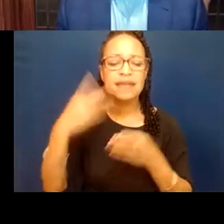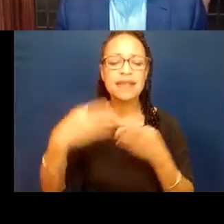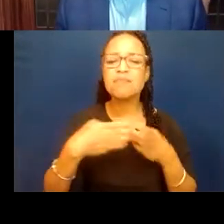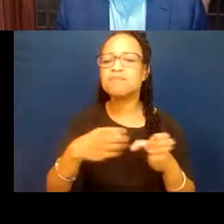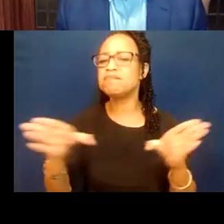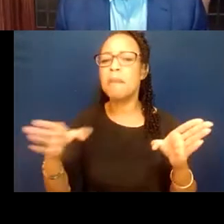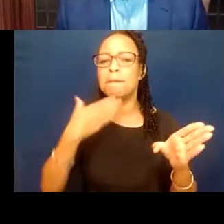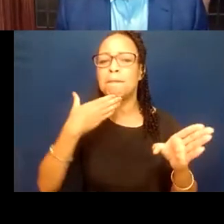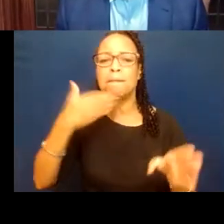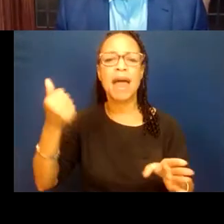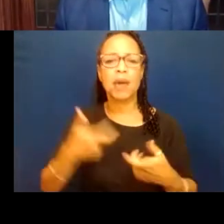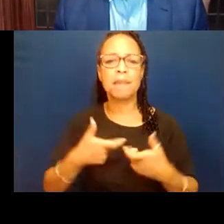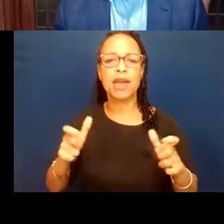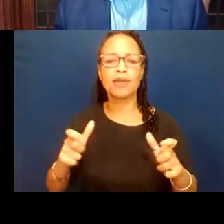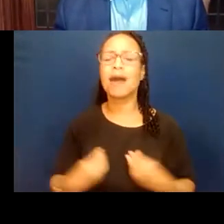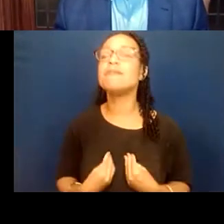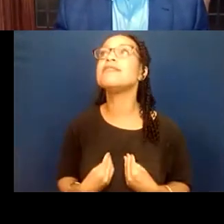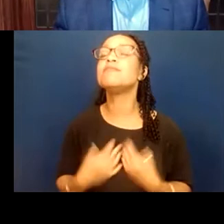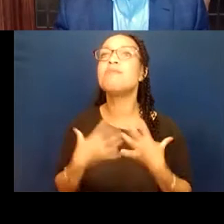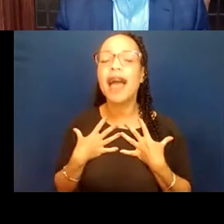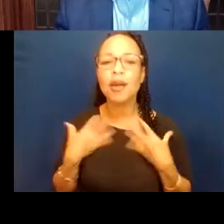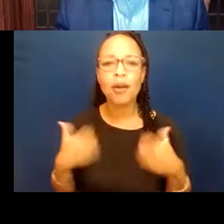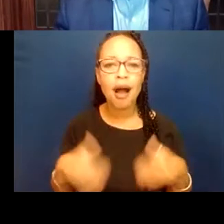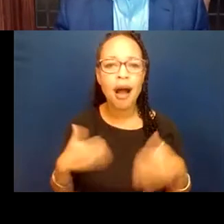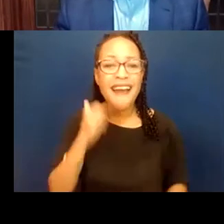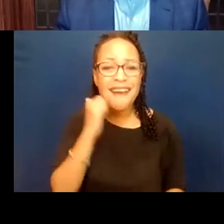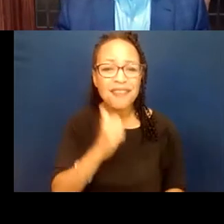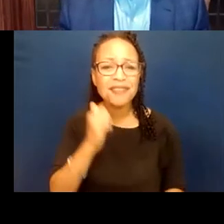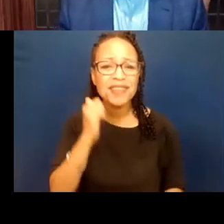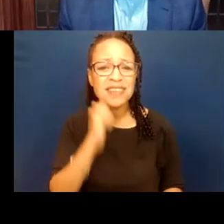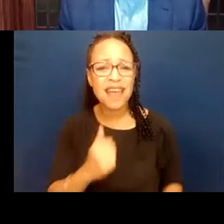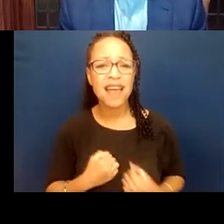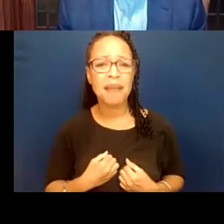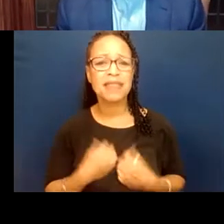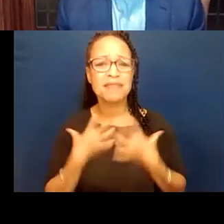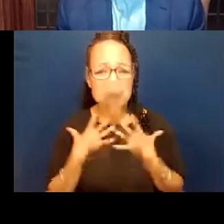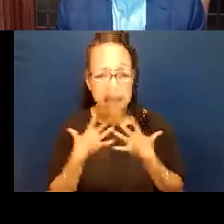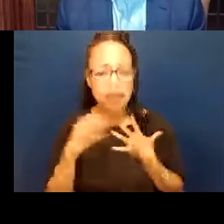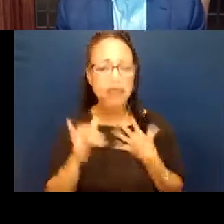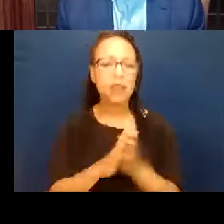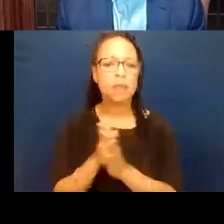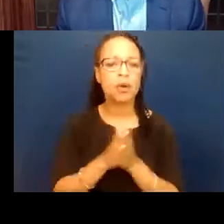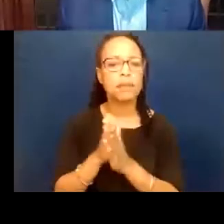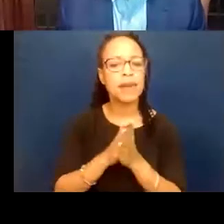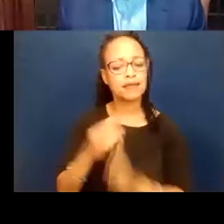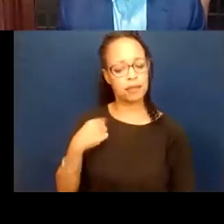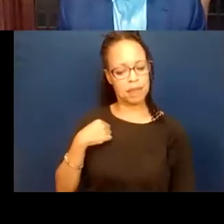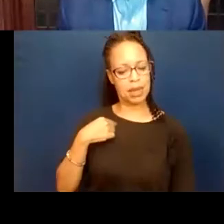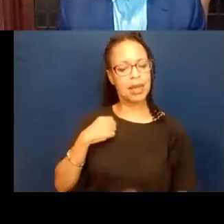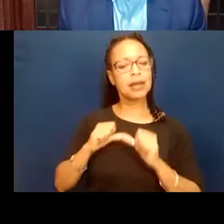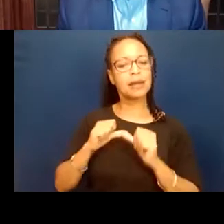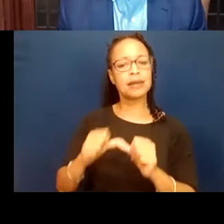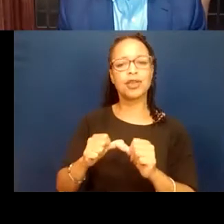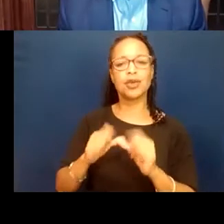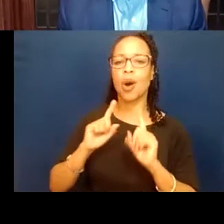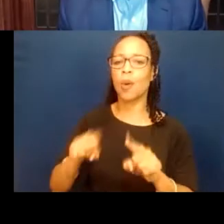I am, I am so inspired. I am inspired by them every day. That is what motivates me to keep going, because they are tenacious